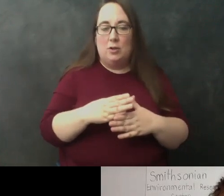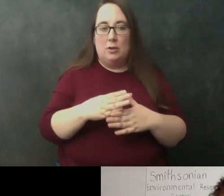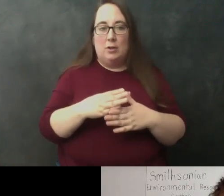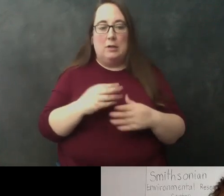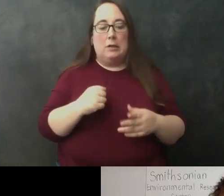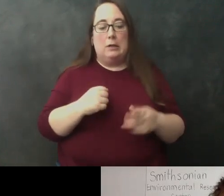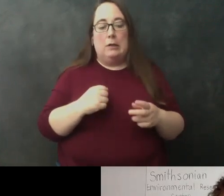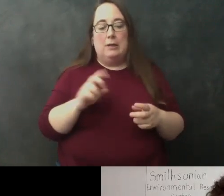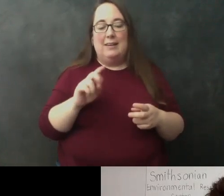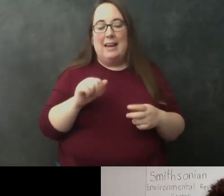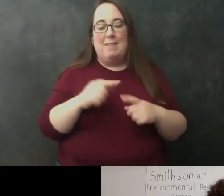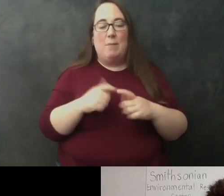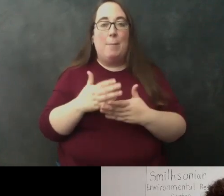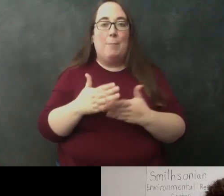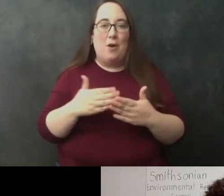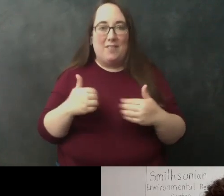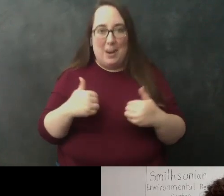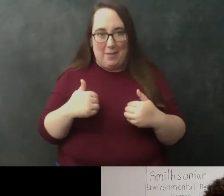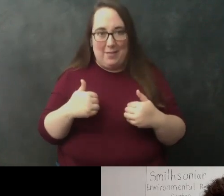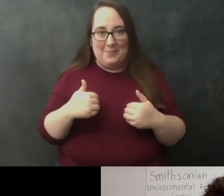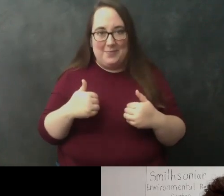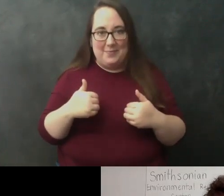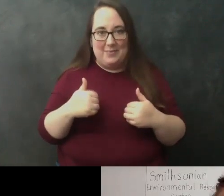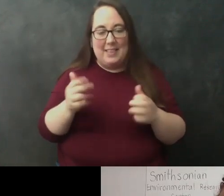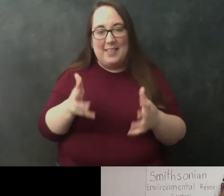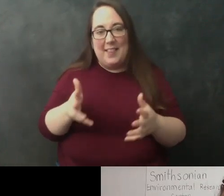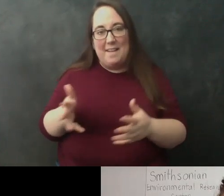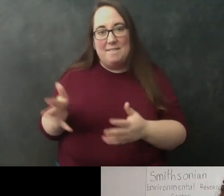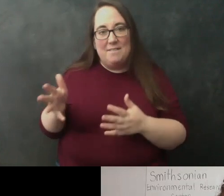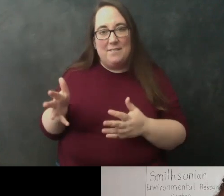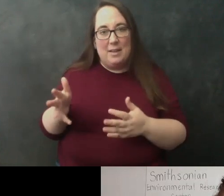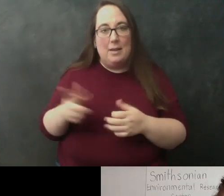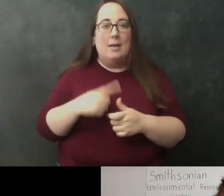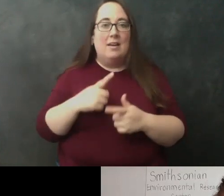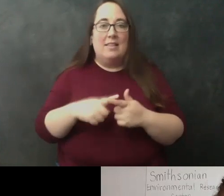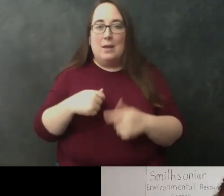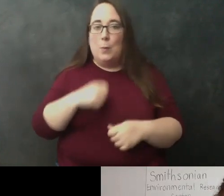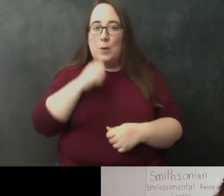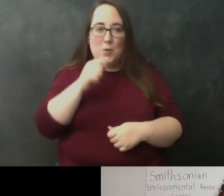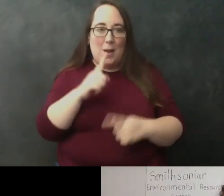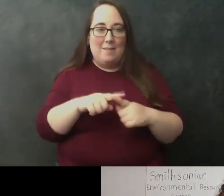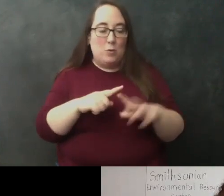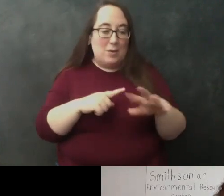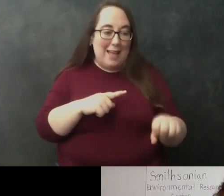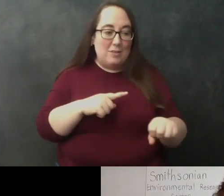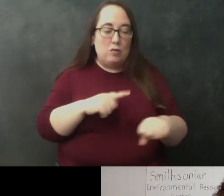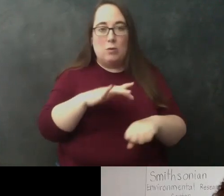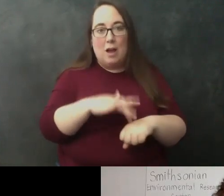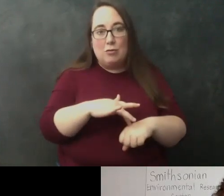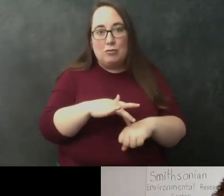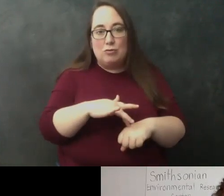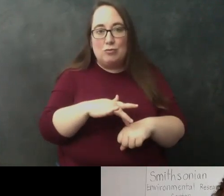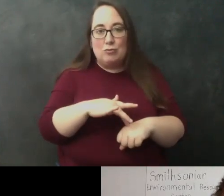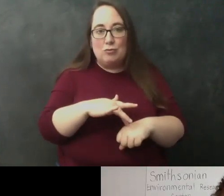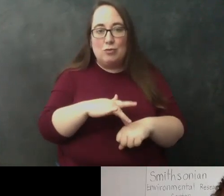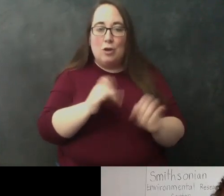animals um that they kind of leave behind and that way we don't have to actually catch animals um and we can just